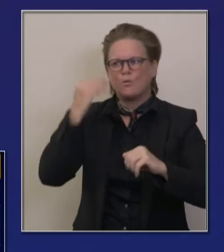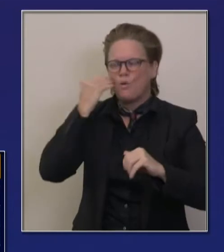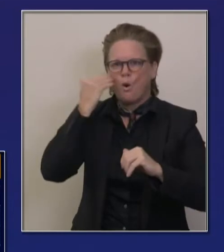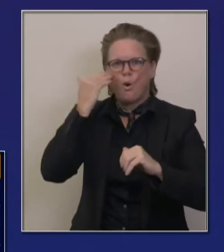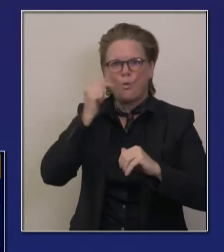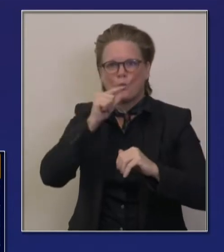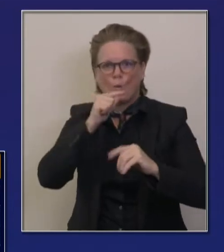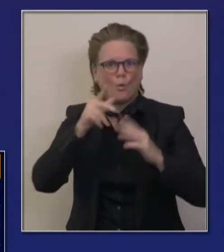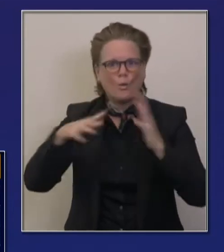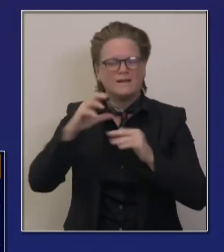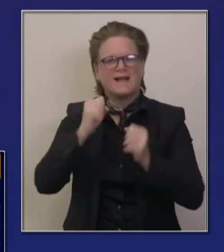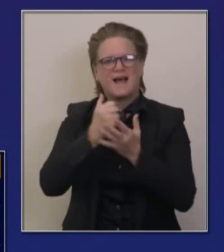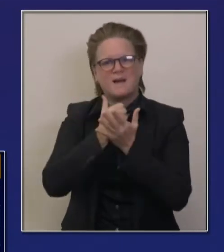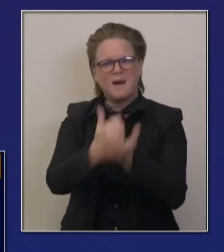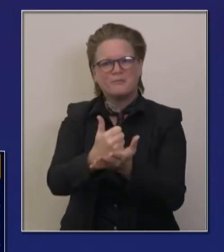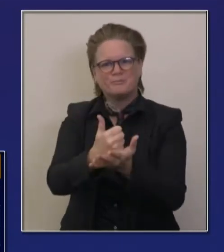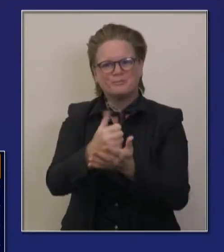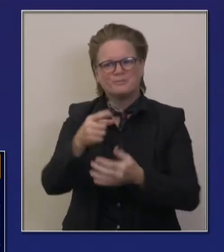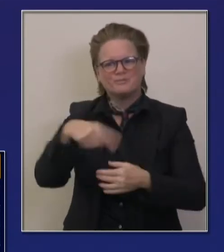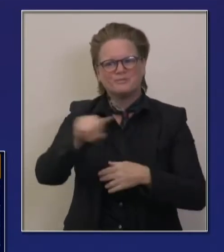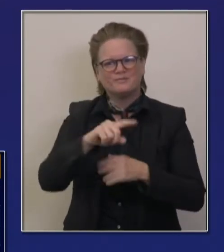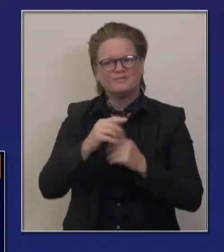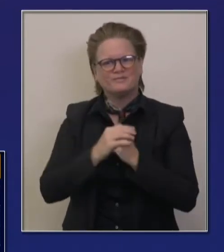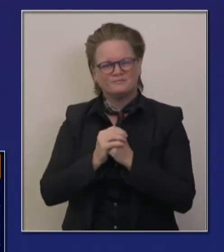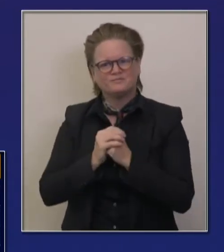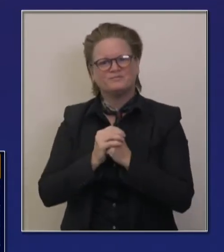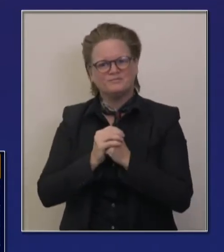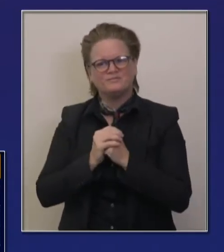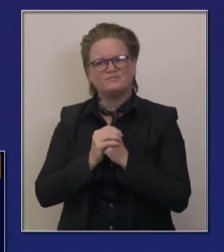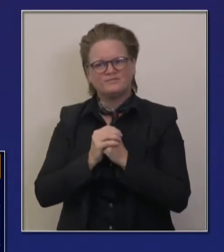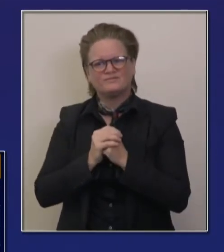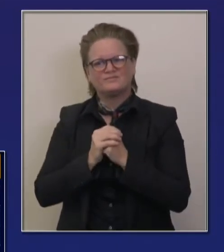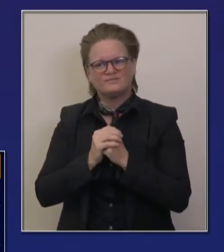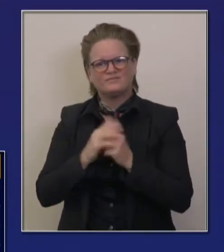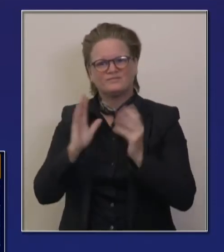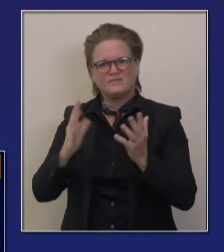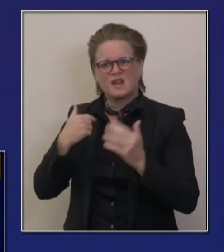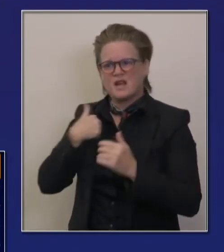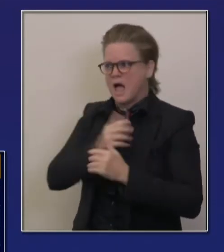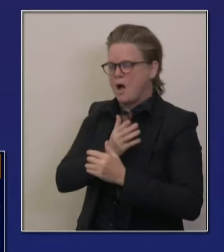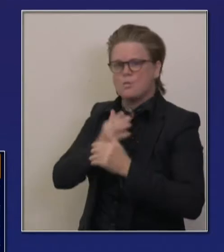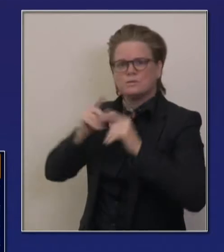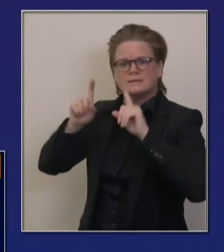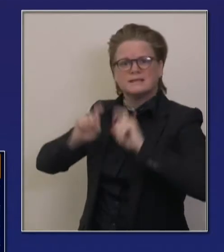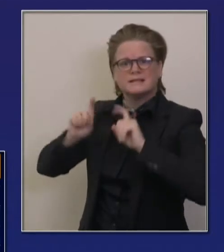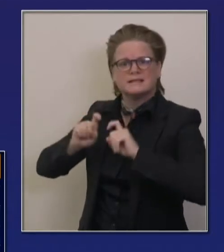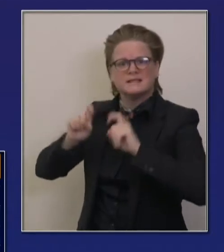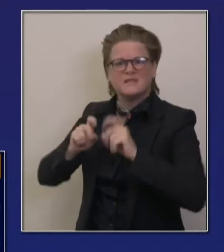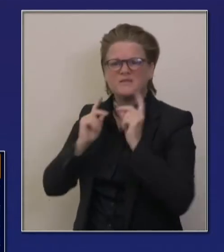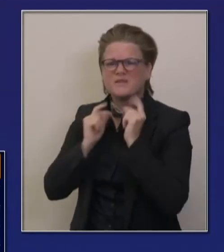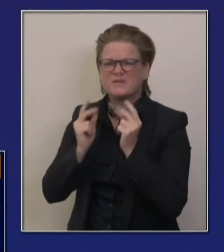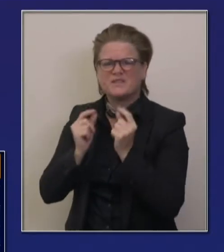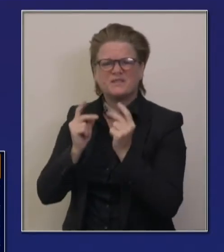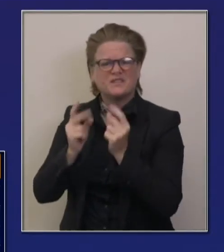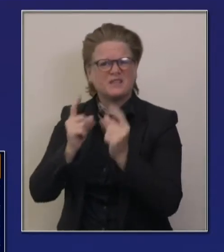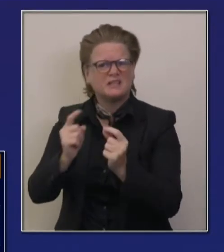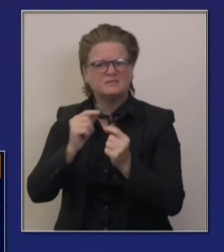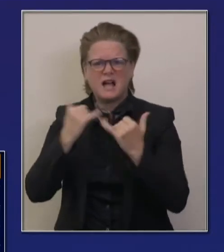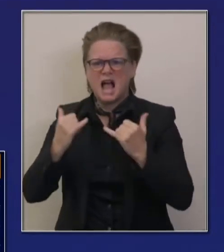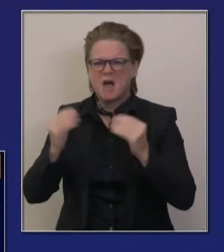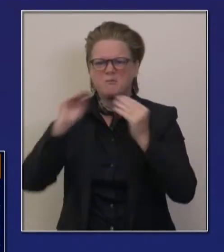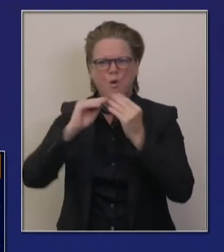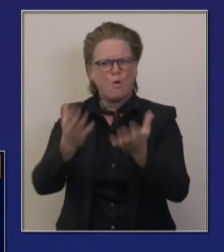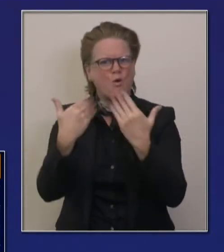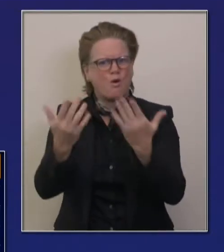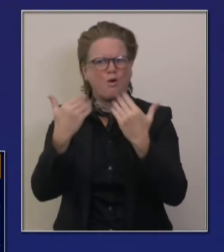in Southern California, which is very timely, particularly now that you're seeing what we experienced a number of months ago, we're starting to see,